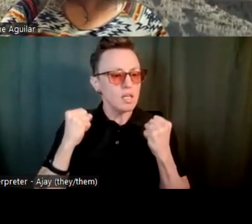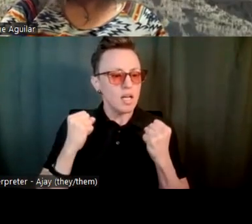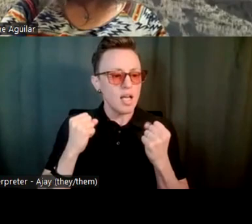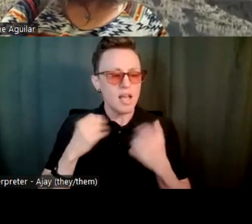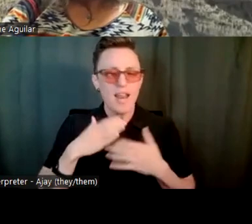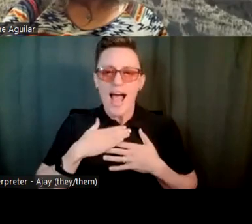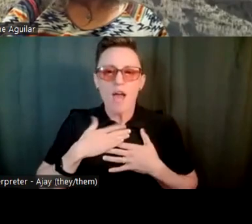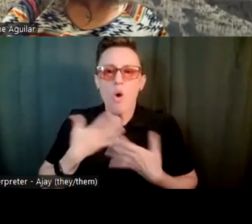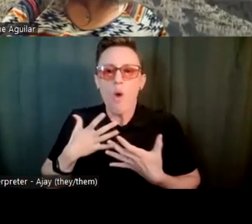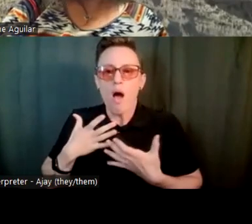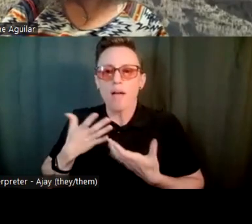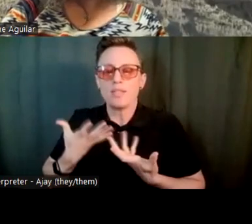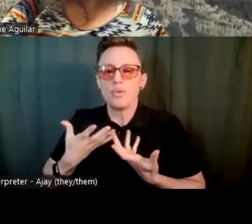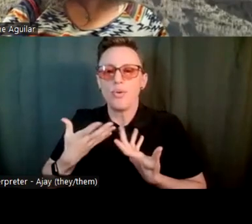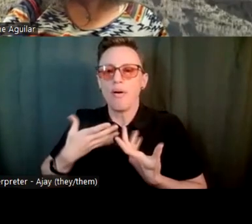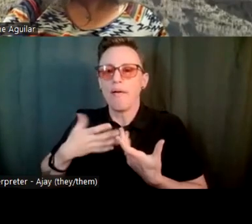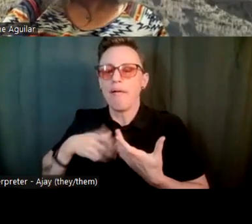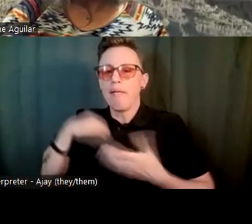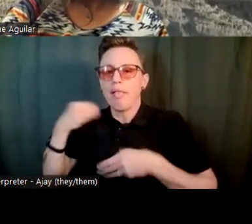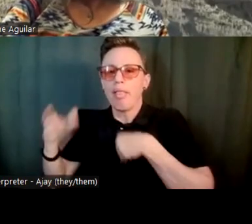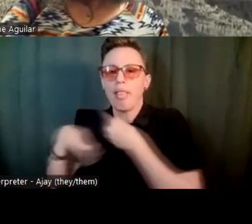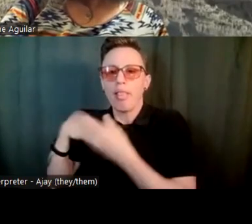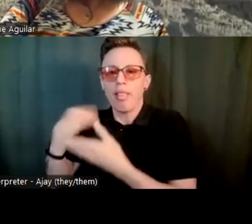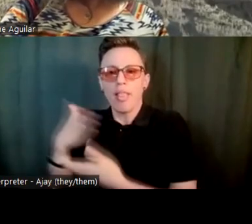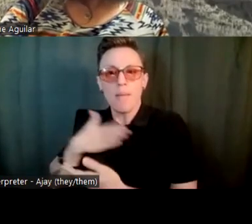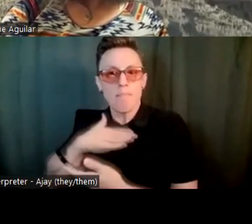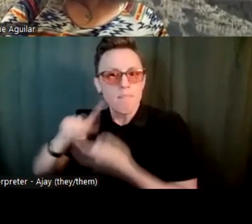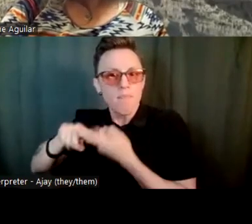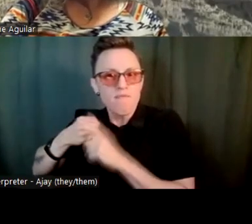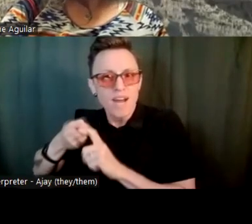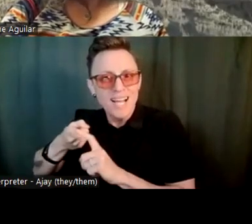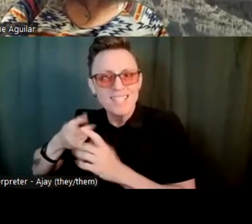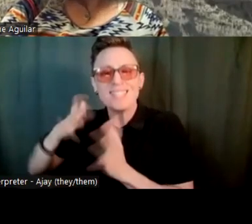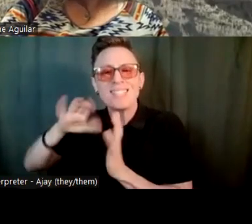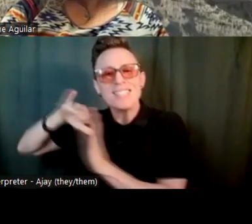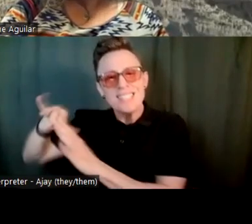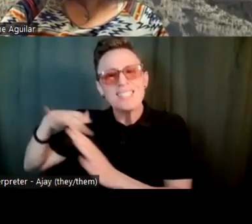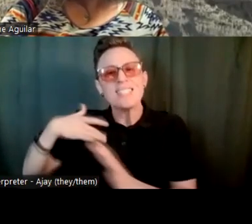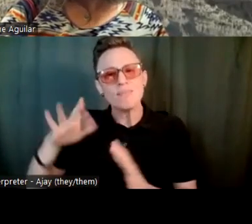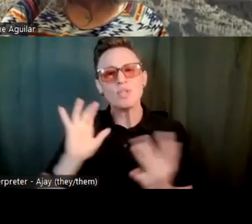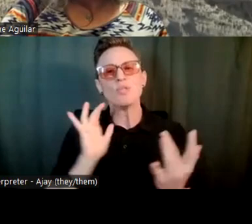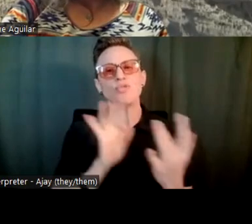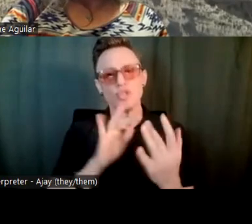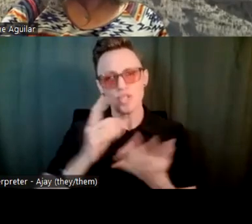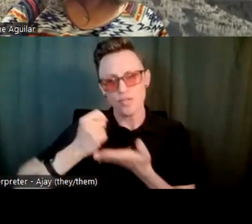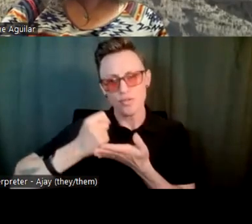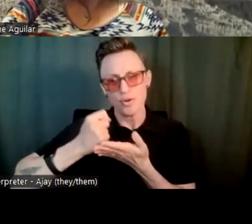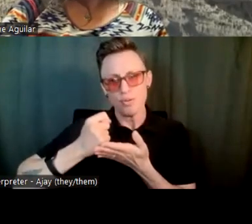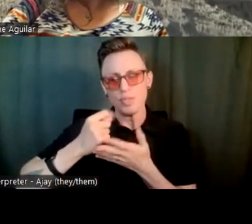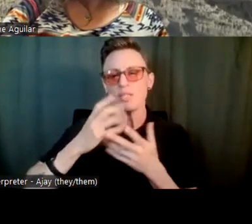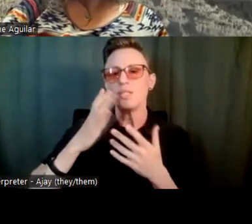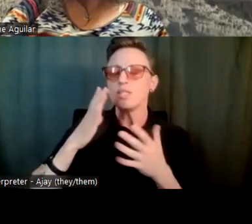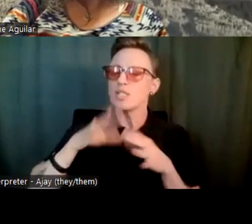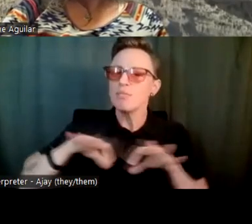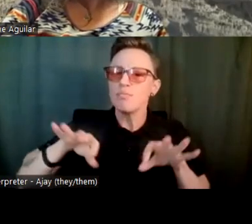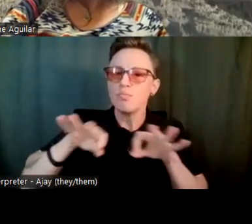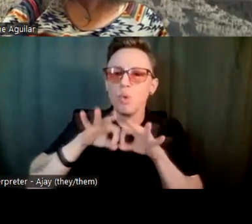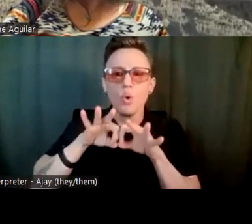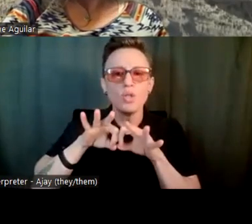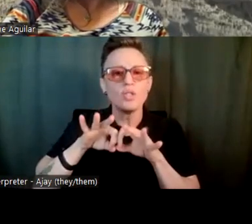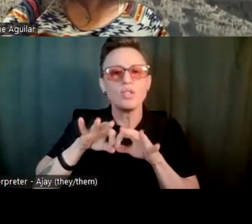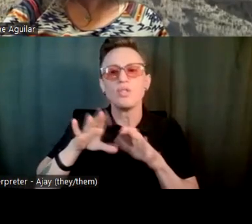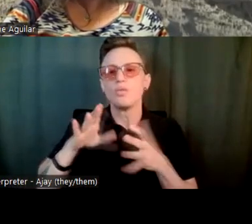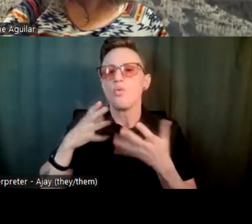my friends, which they always say I haven't, but you know, um, so yes, uh, very important to destigmatize getting